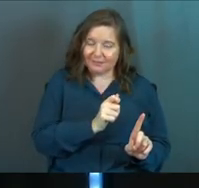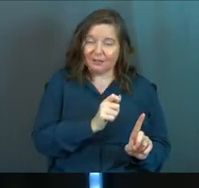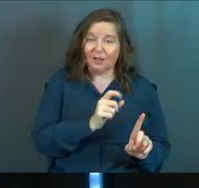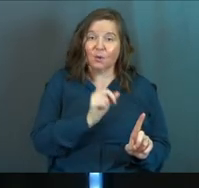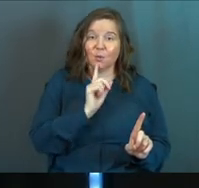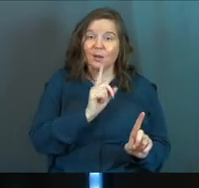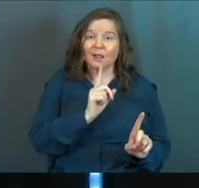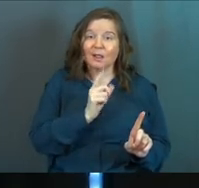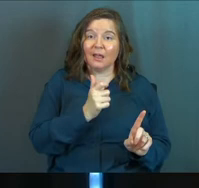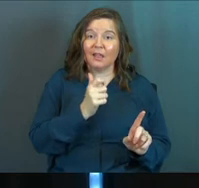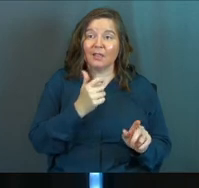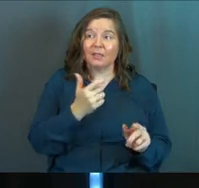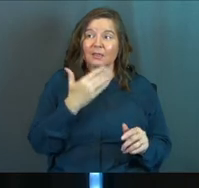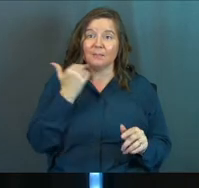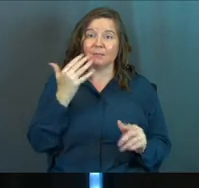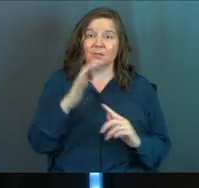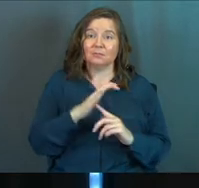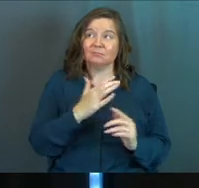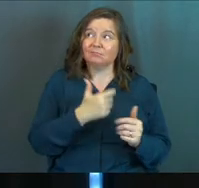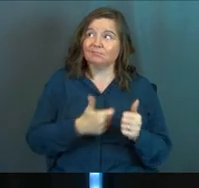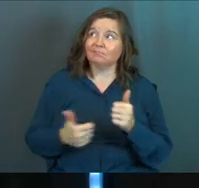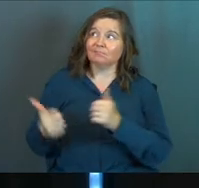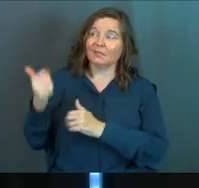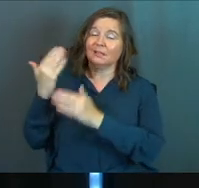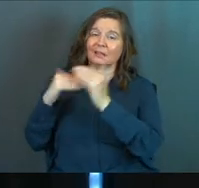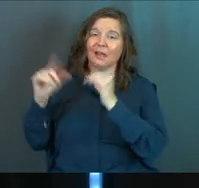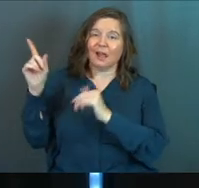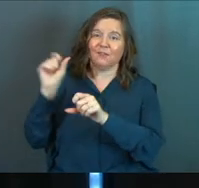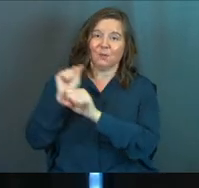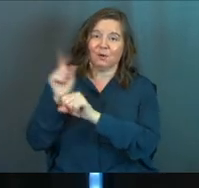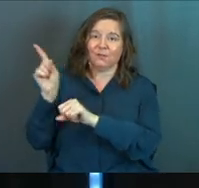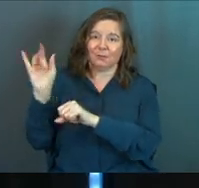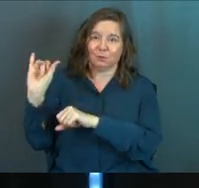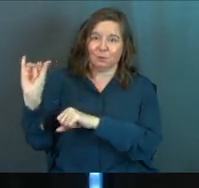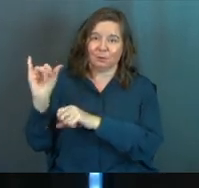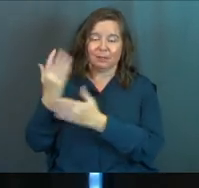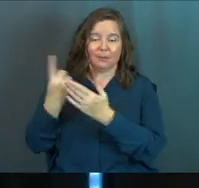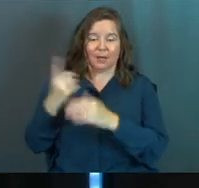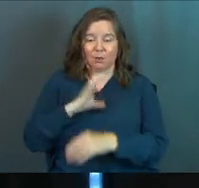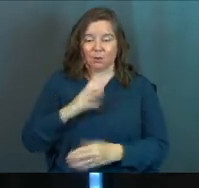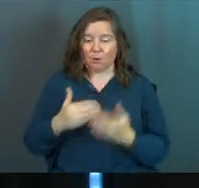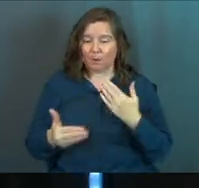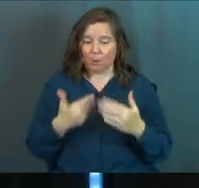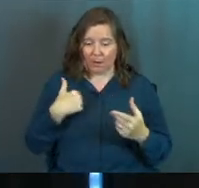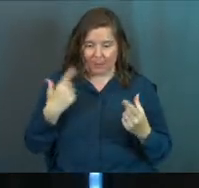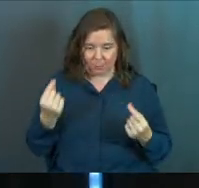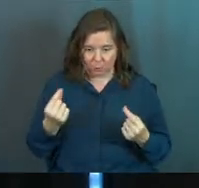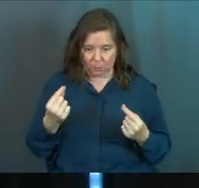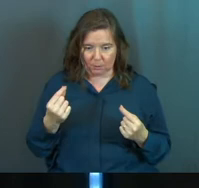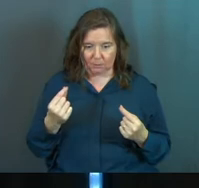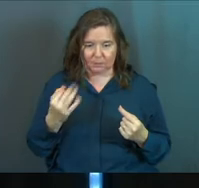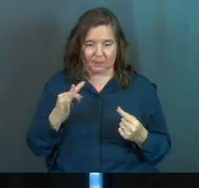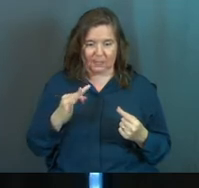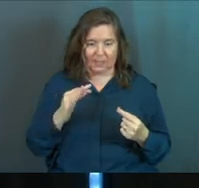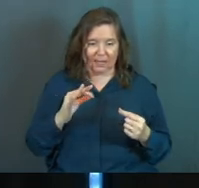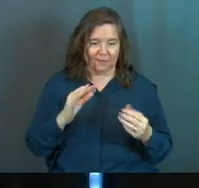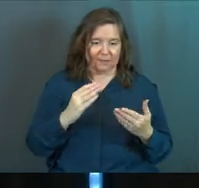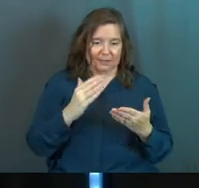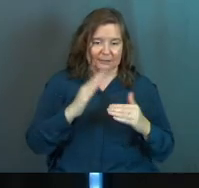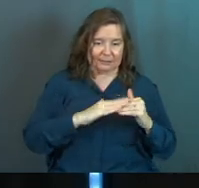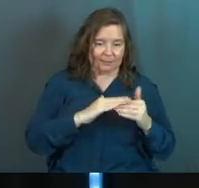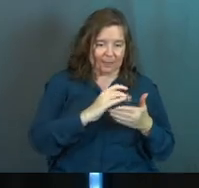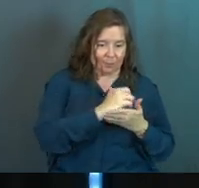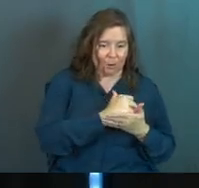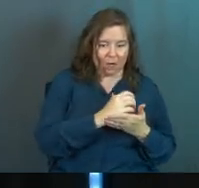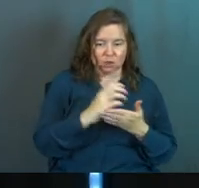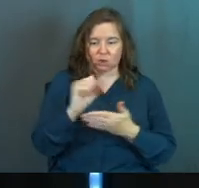The ultimate supervisor is in heaven, and there's something about a Christian that no matter what I'm doing, and whether it's minimum wage, or